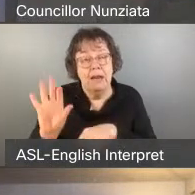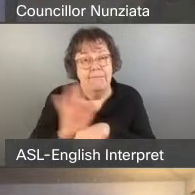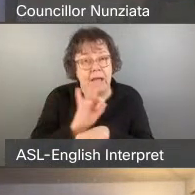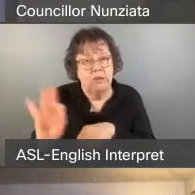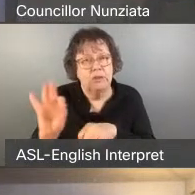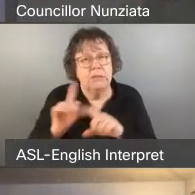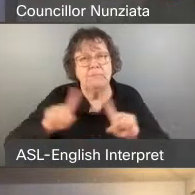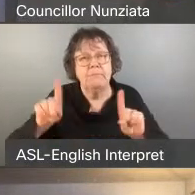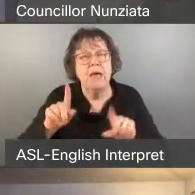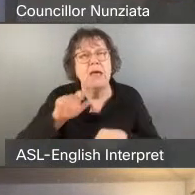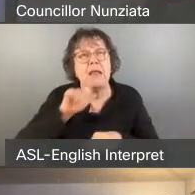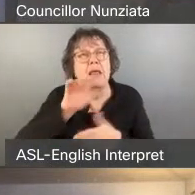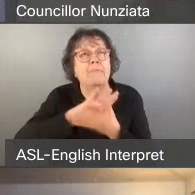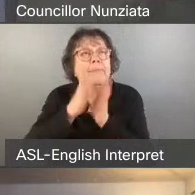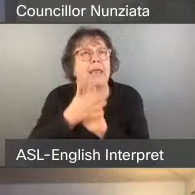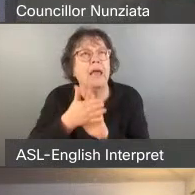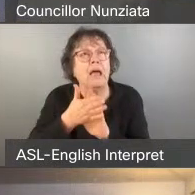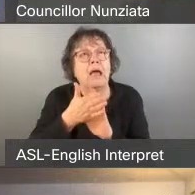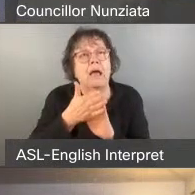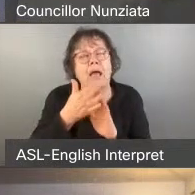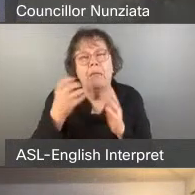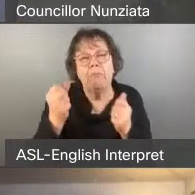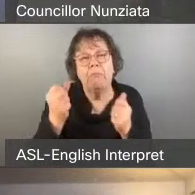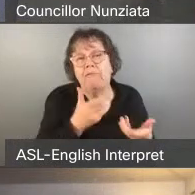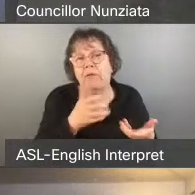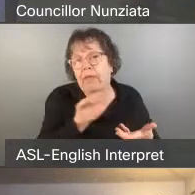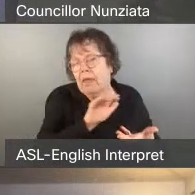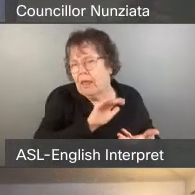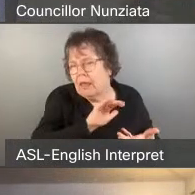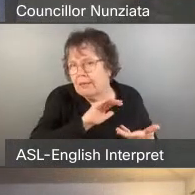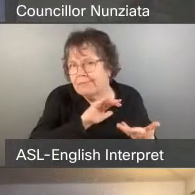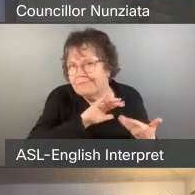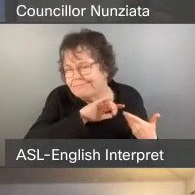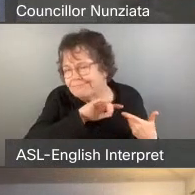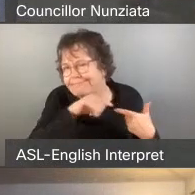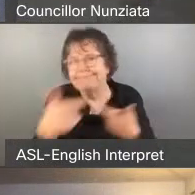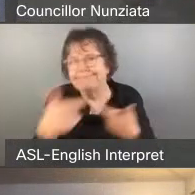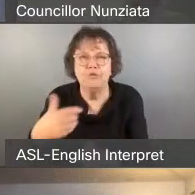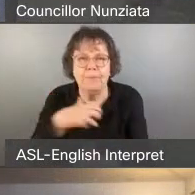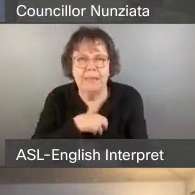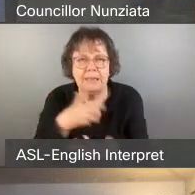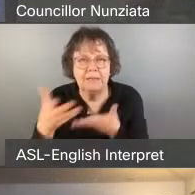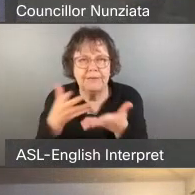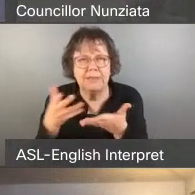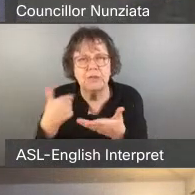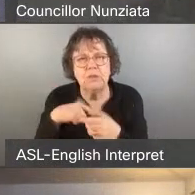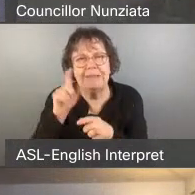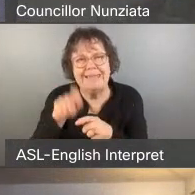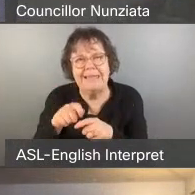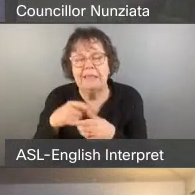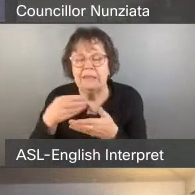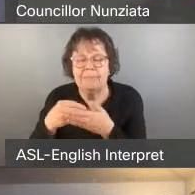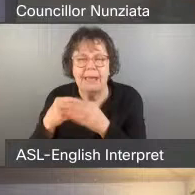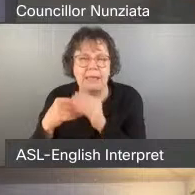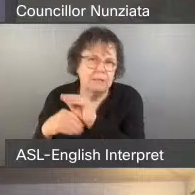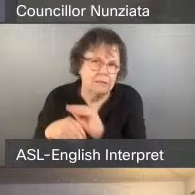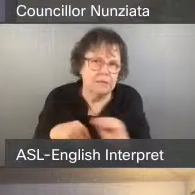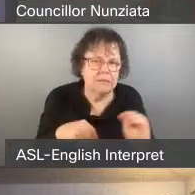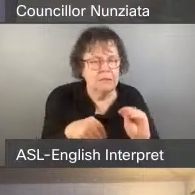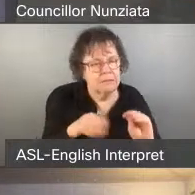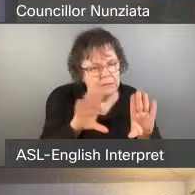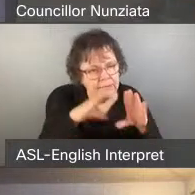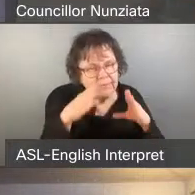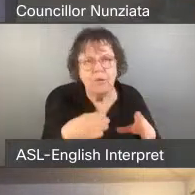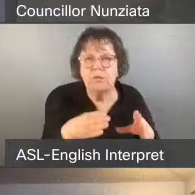we face in the city. We need to redistribute the funds to programs and services that help address root causes of